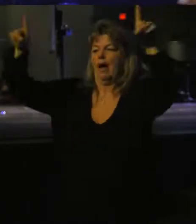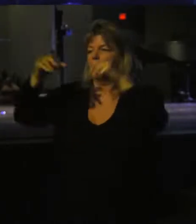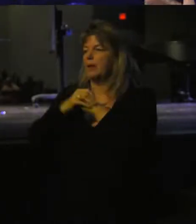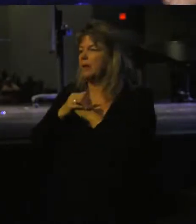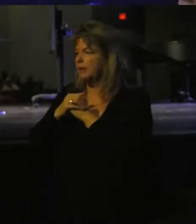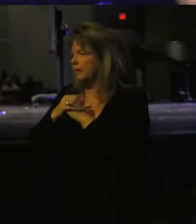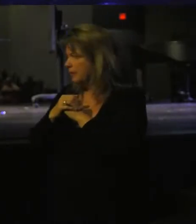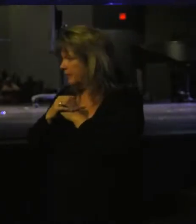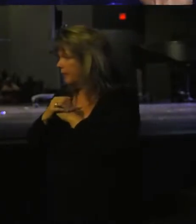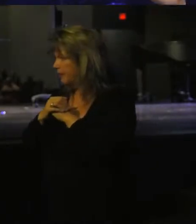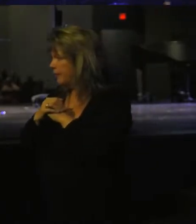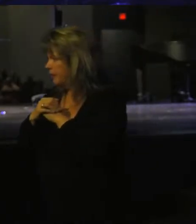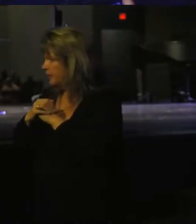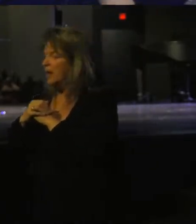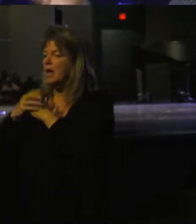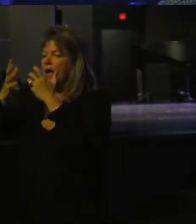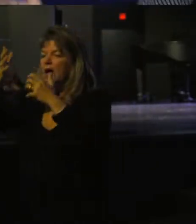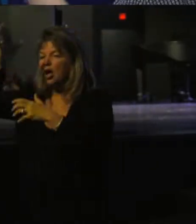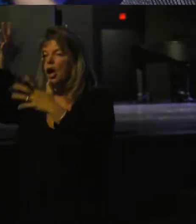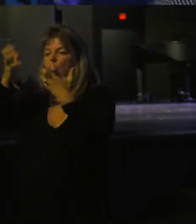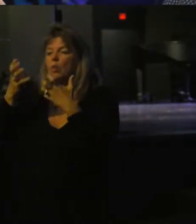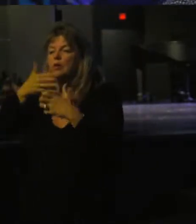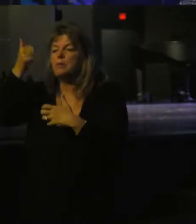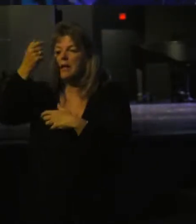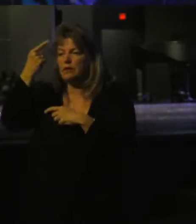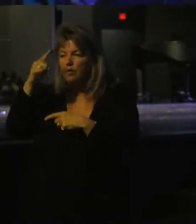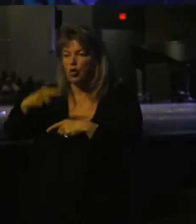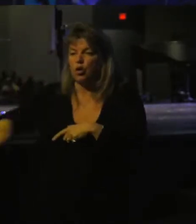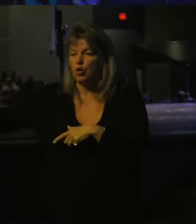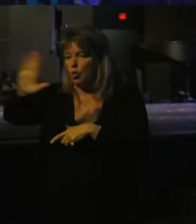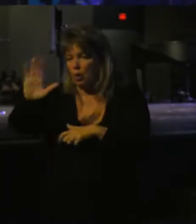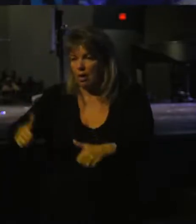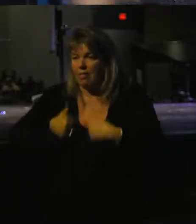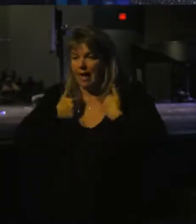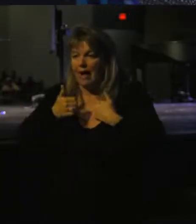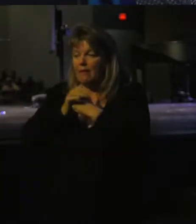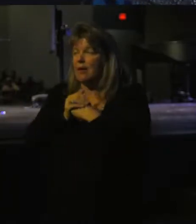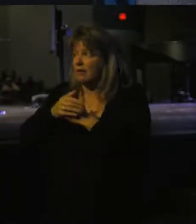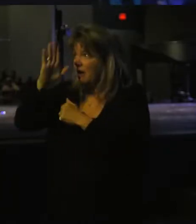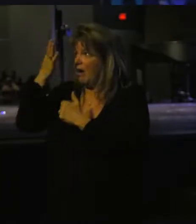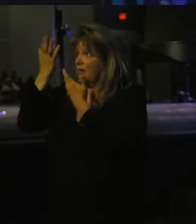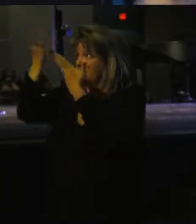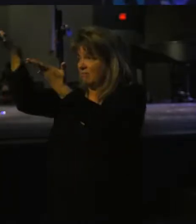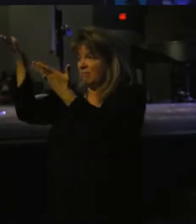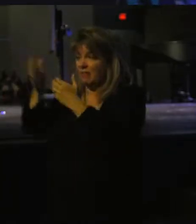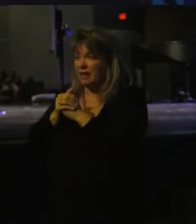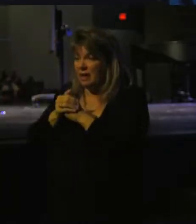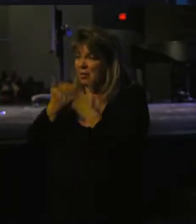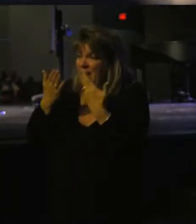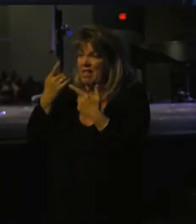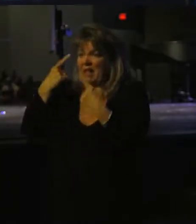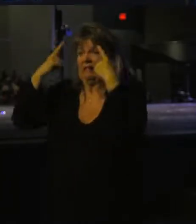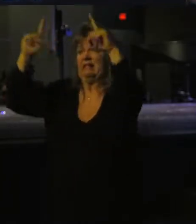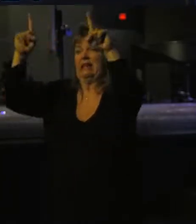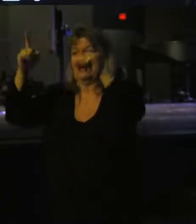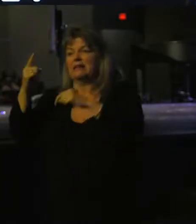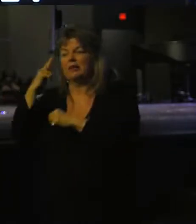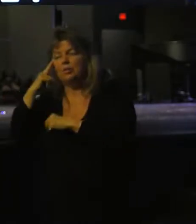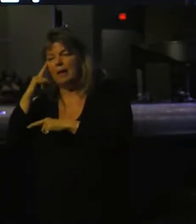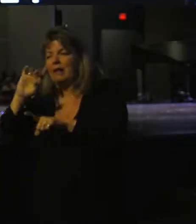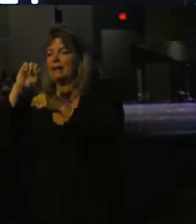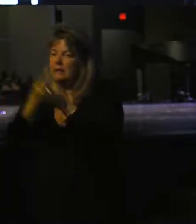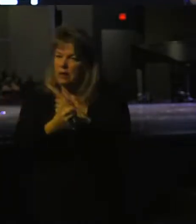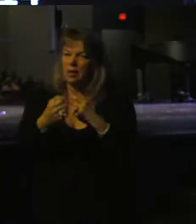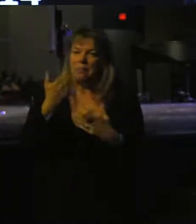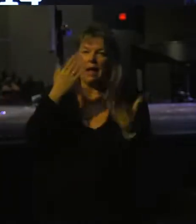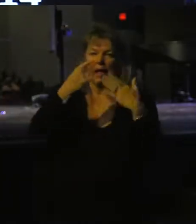Nothing else wants the best for your life but God. He is it. You may think success. You may think circumstances.